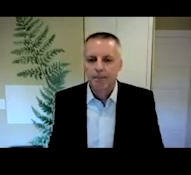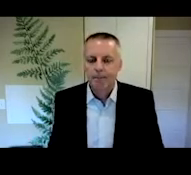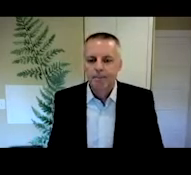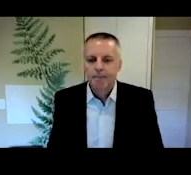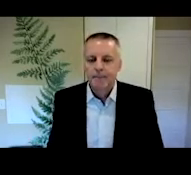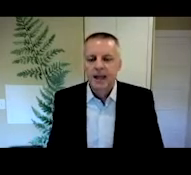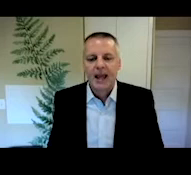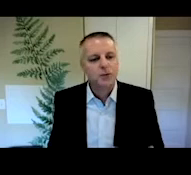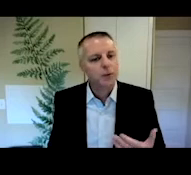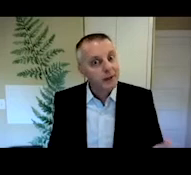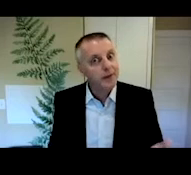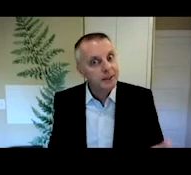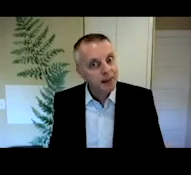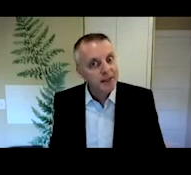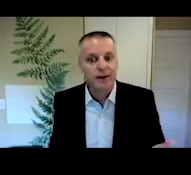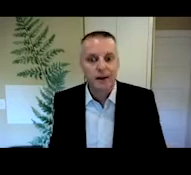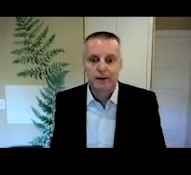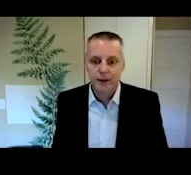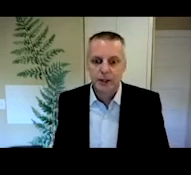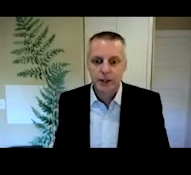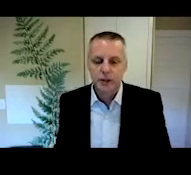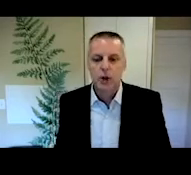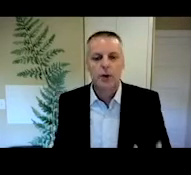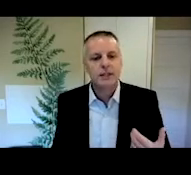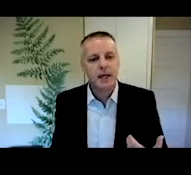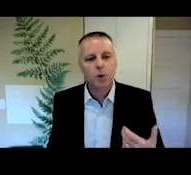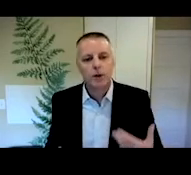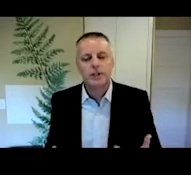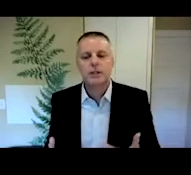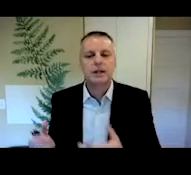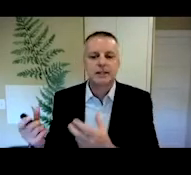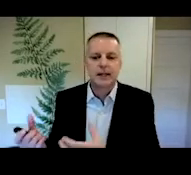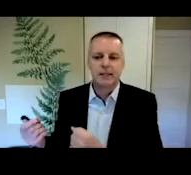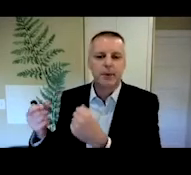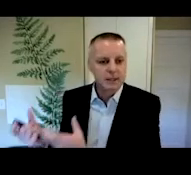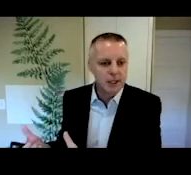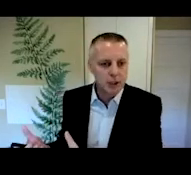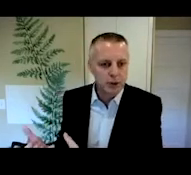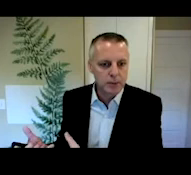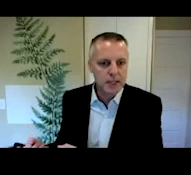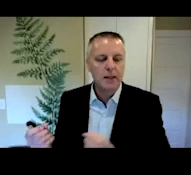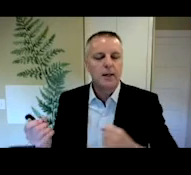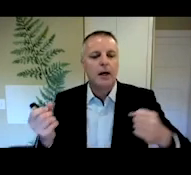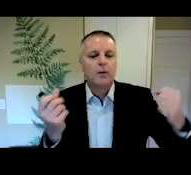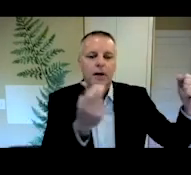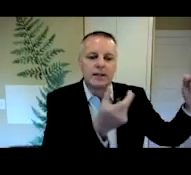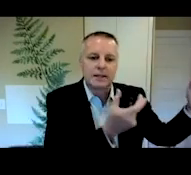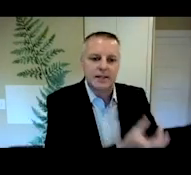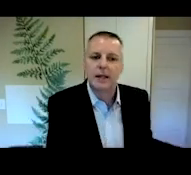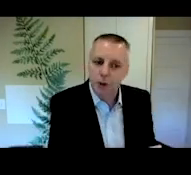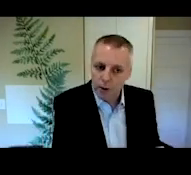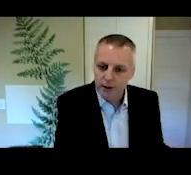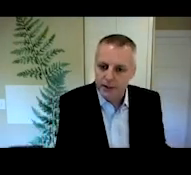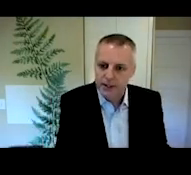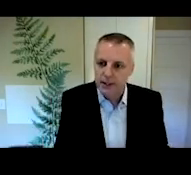Um, and it's really expensive and inefficient. So instead we're just going to assess presentational speaking and we're going to